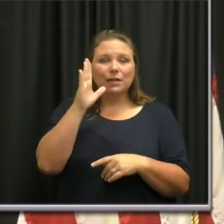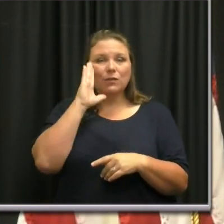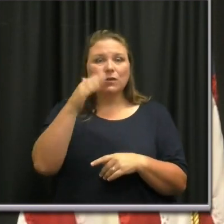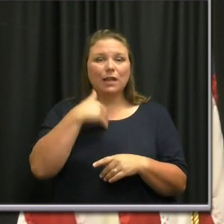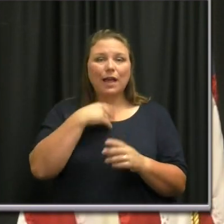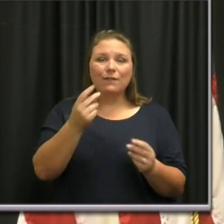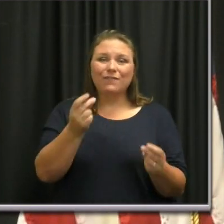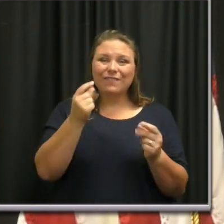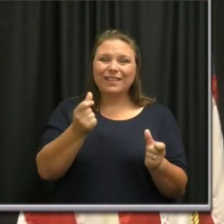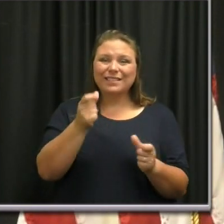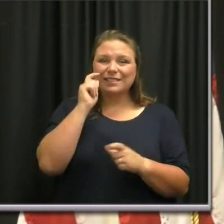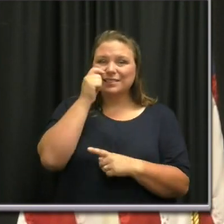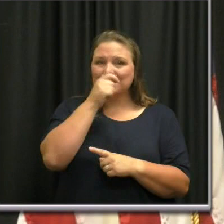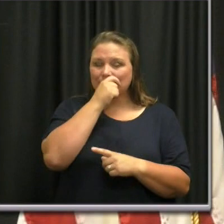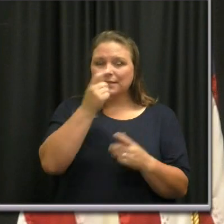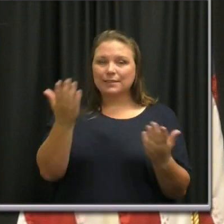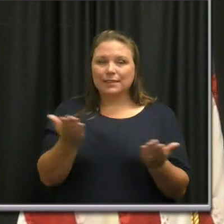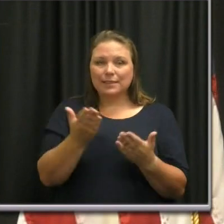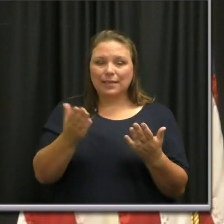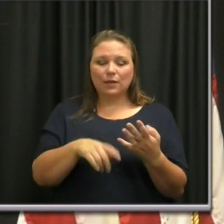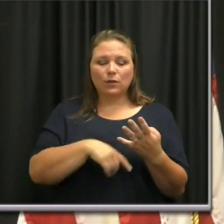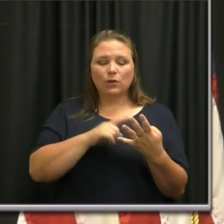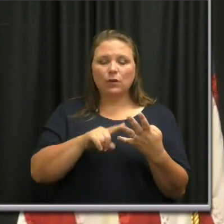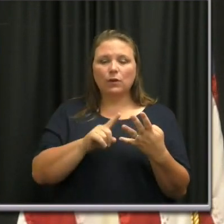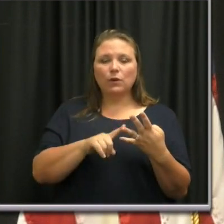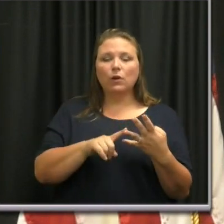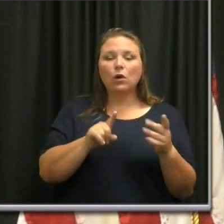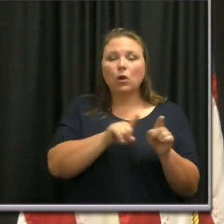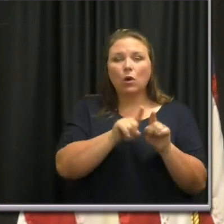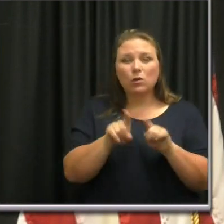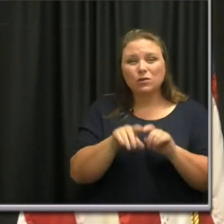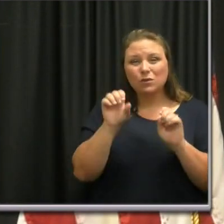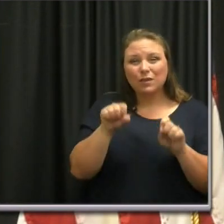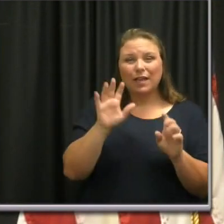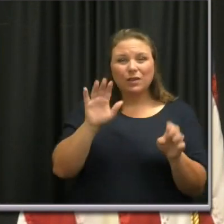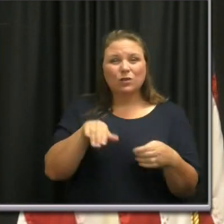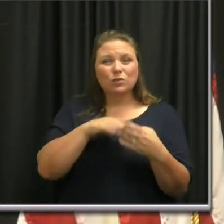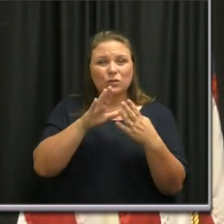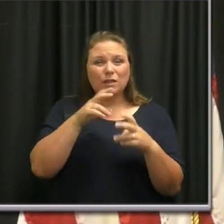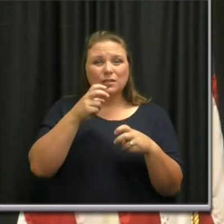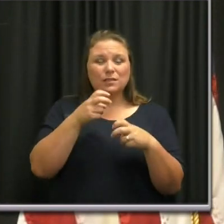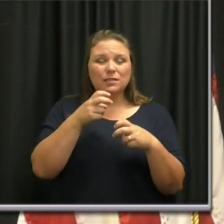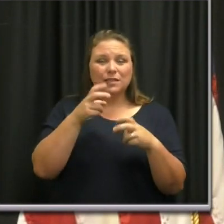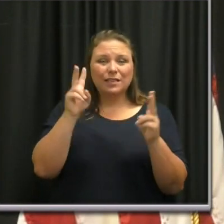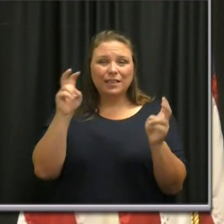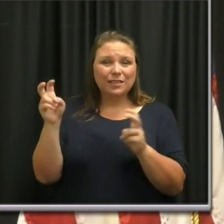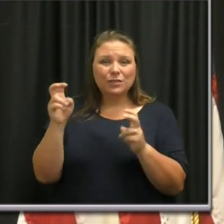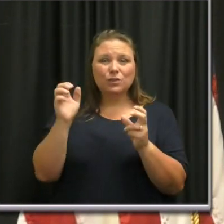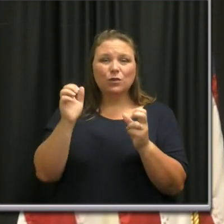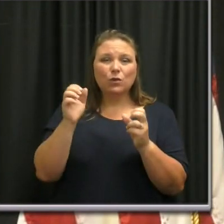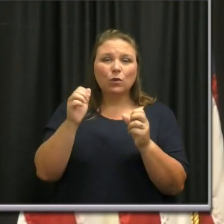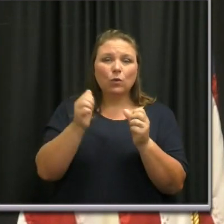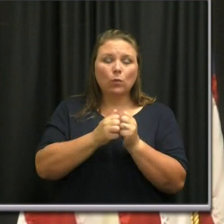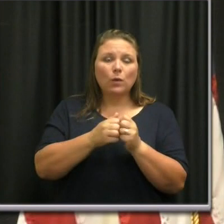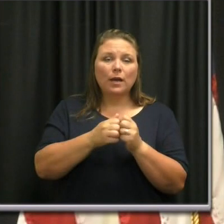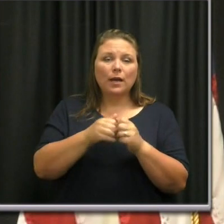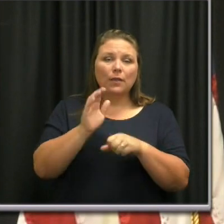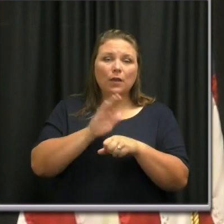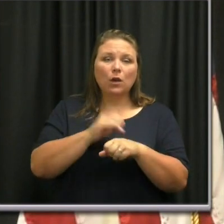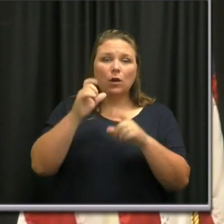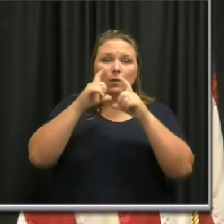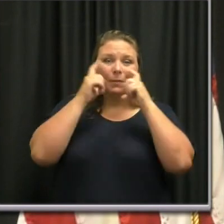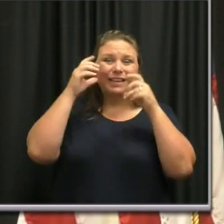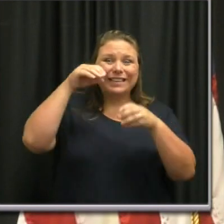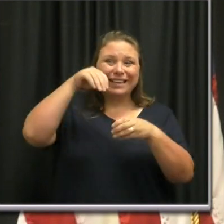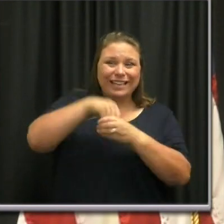instant testing here? Uh, also, can you address the issue of, um, wearing the, the call to wear masks indoors